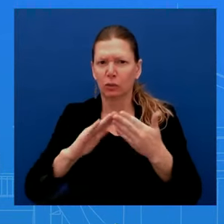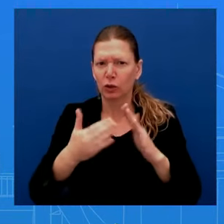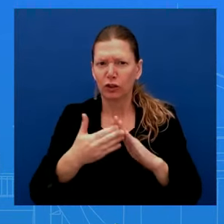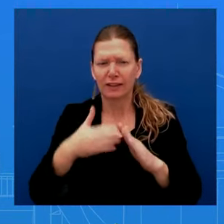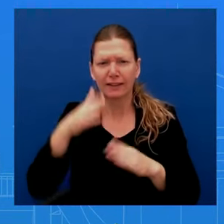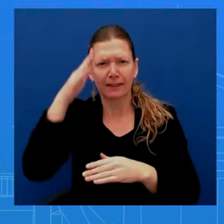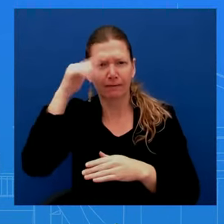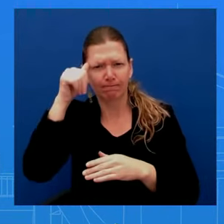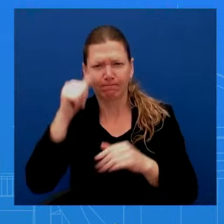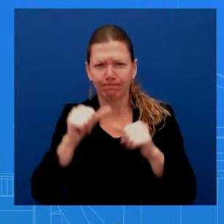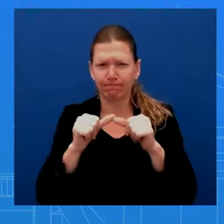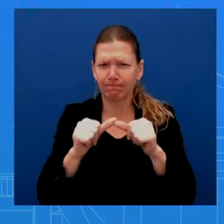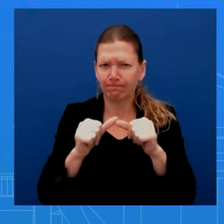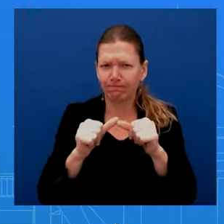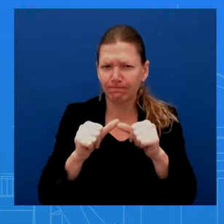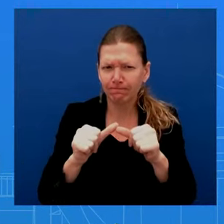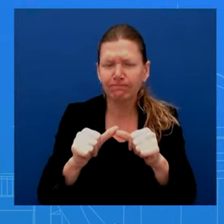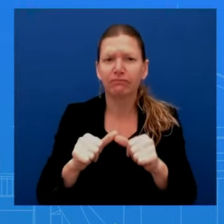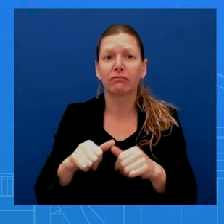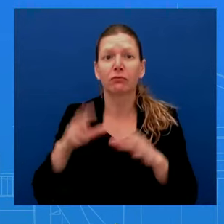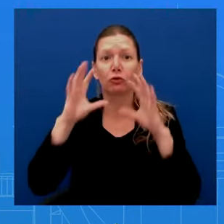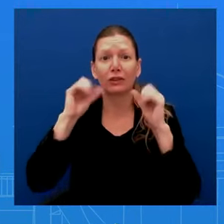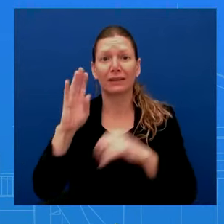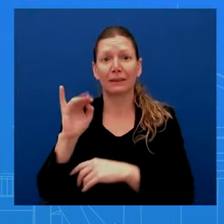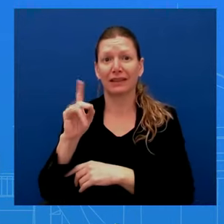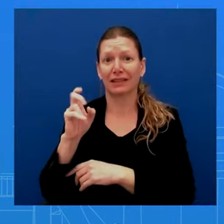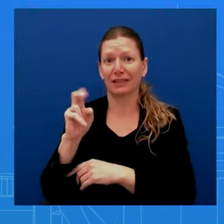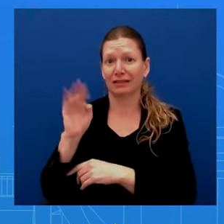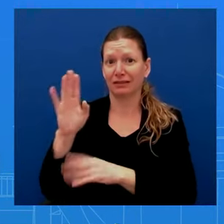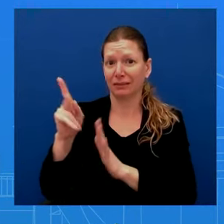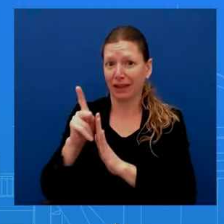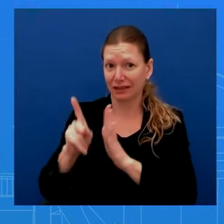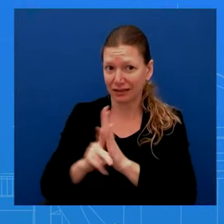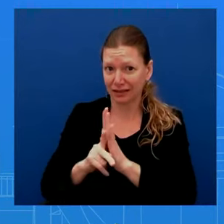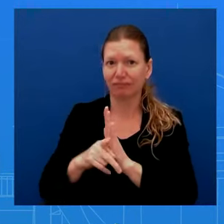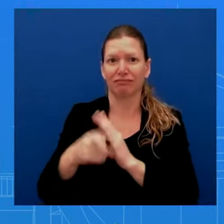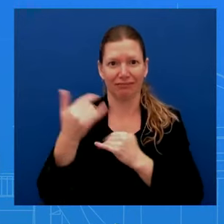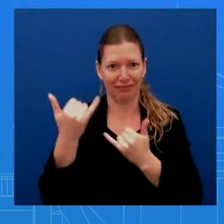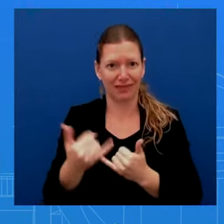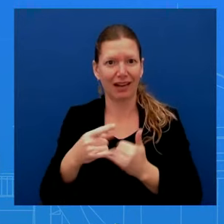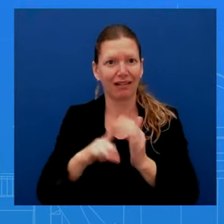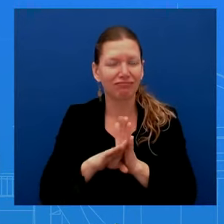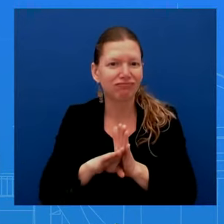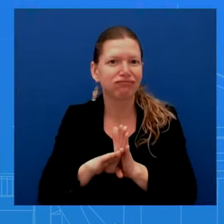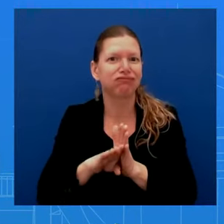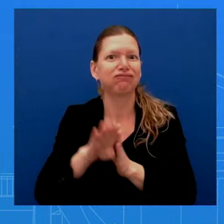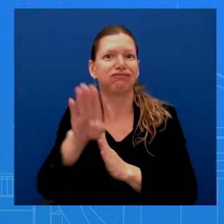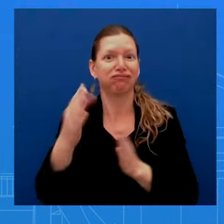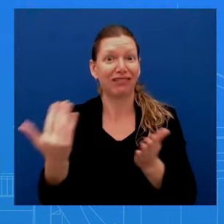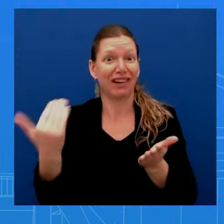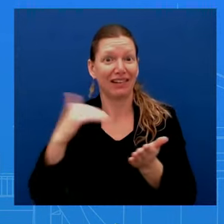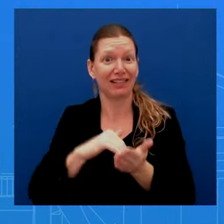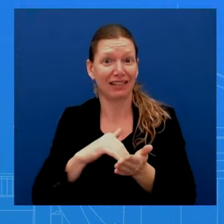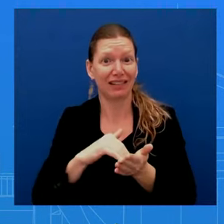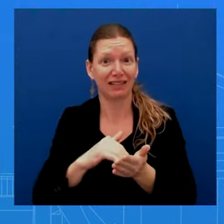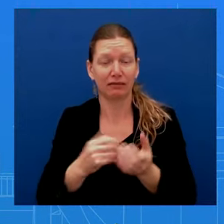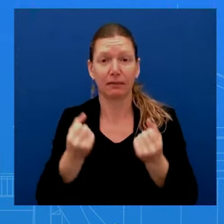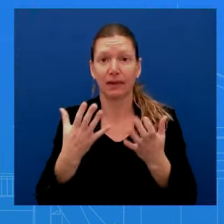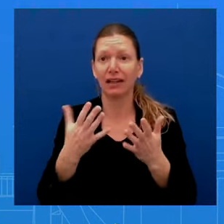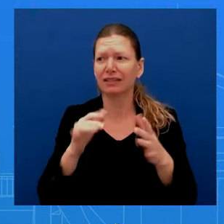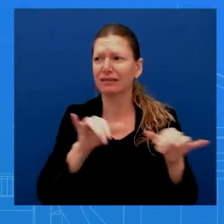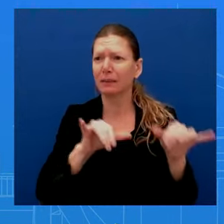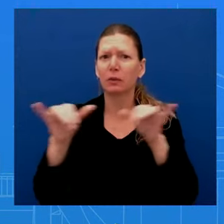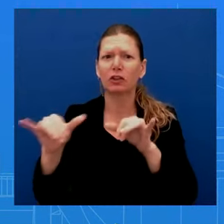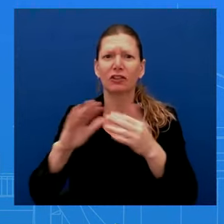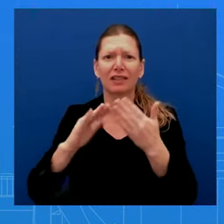policies, Allentown is making a comeback, as are many other country-towns around the country. Since the President took